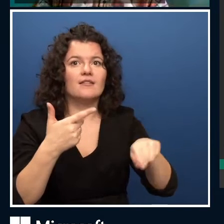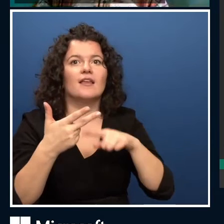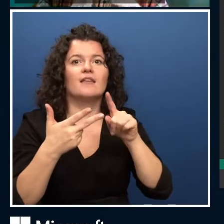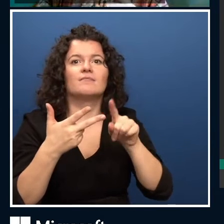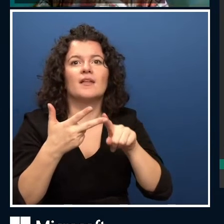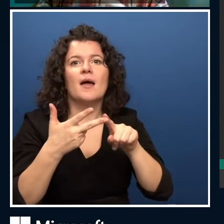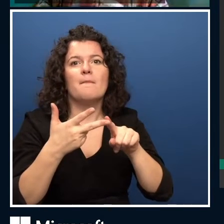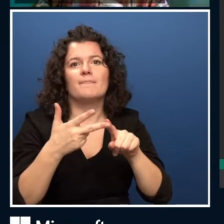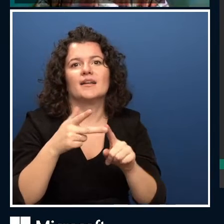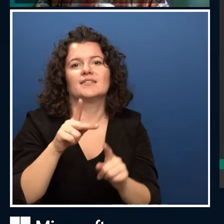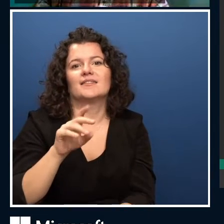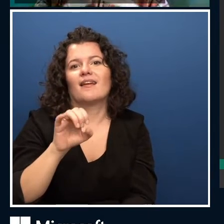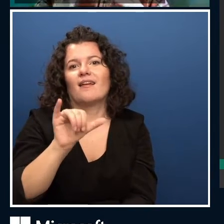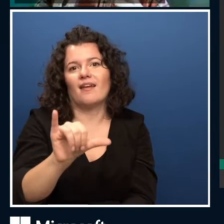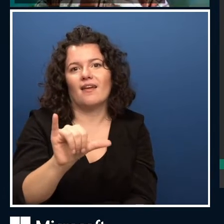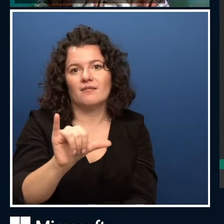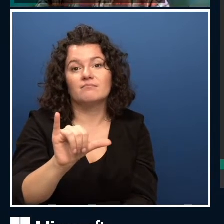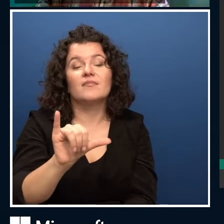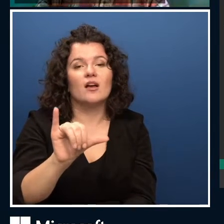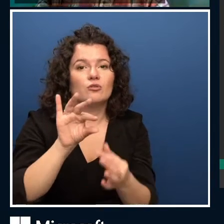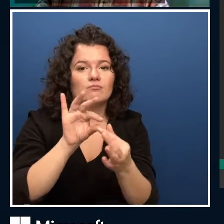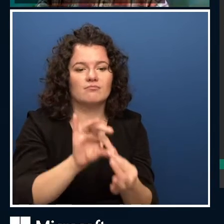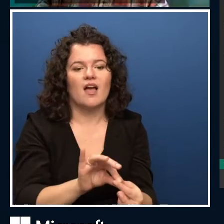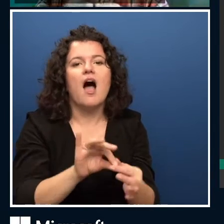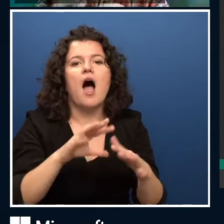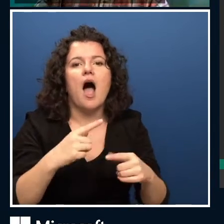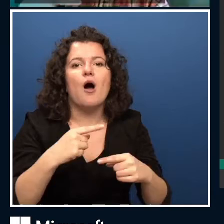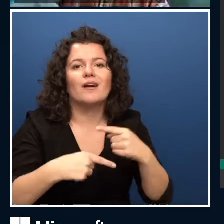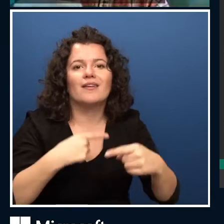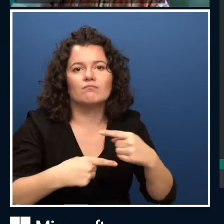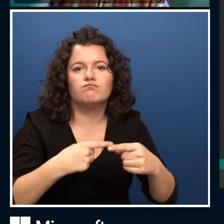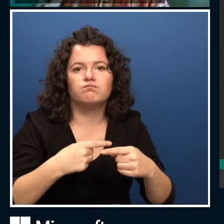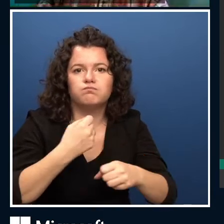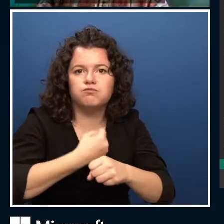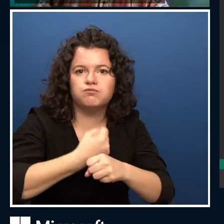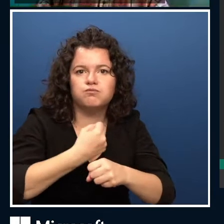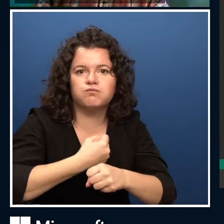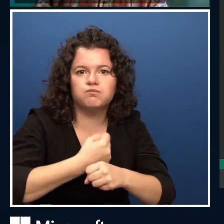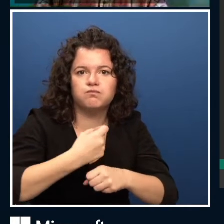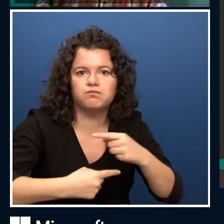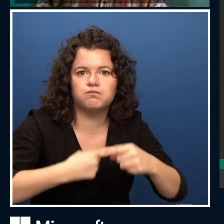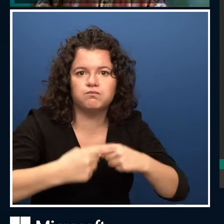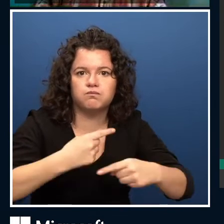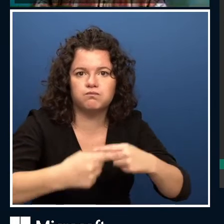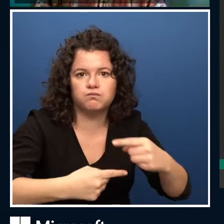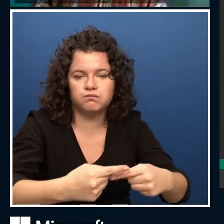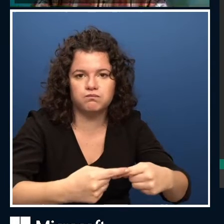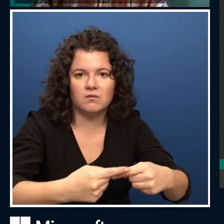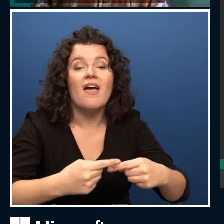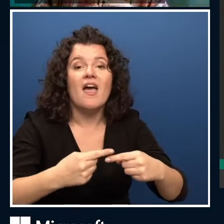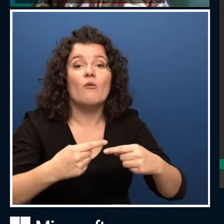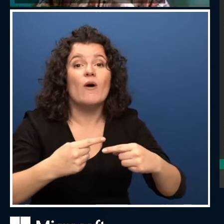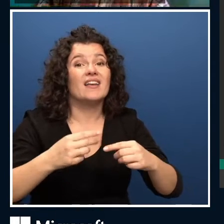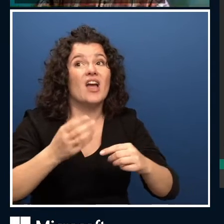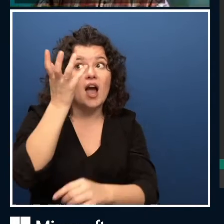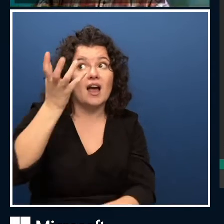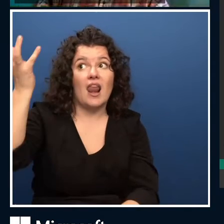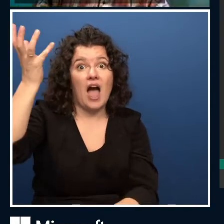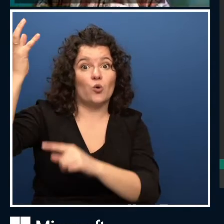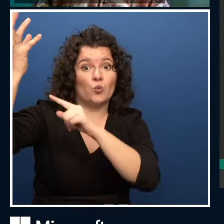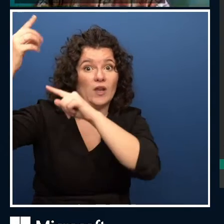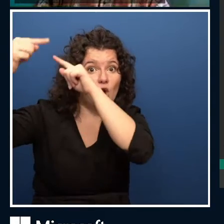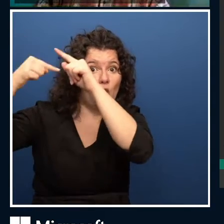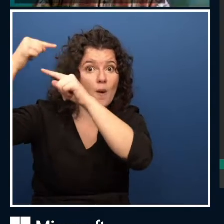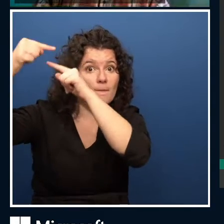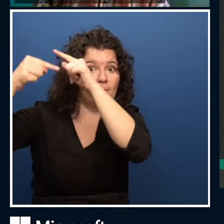in order to run it. Because Cognitive Services involve some computations done in the cloud, this is not completely free service.